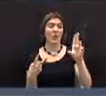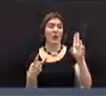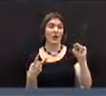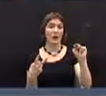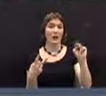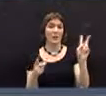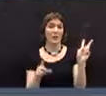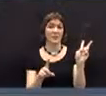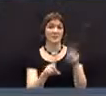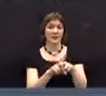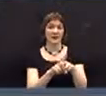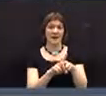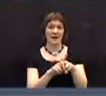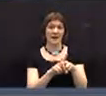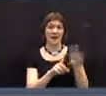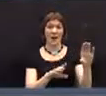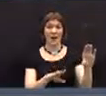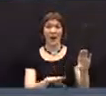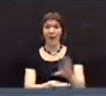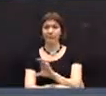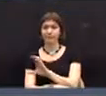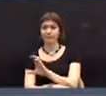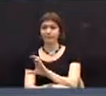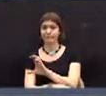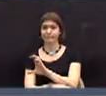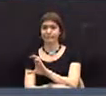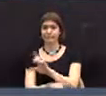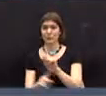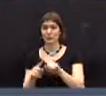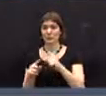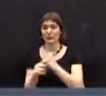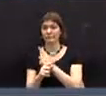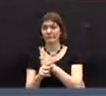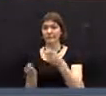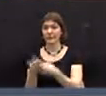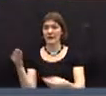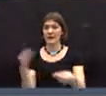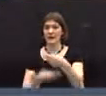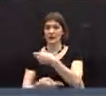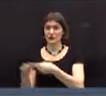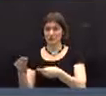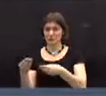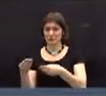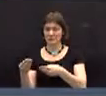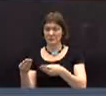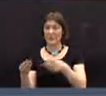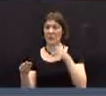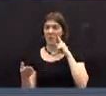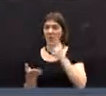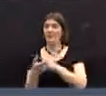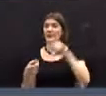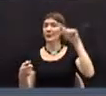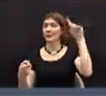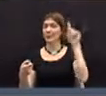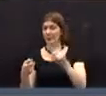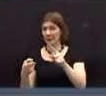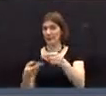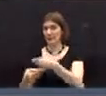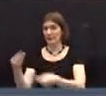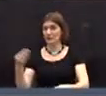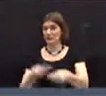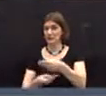of the unassigned fund balance to further reduce the budget